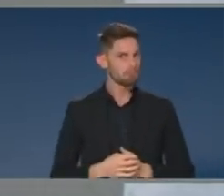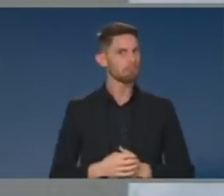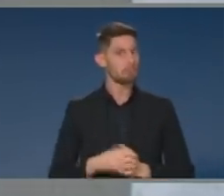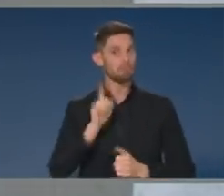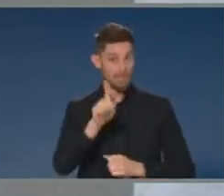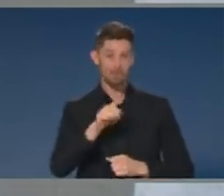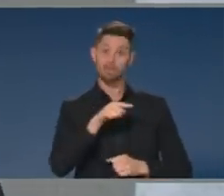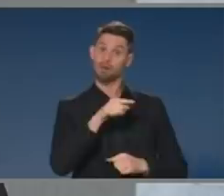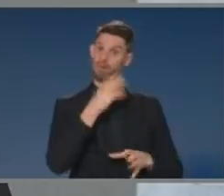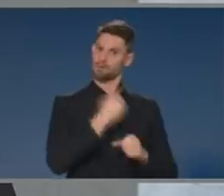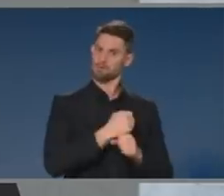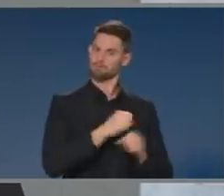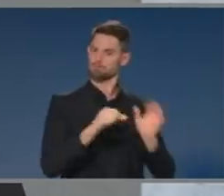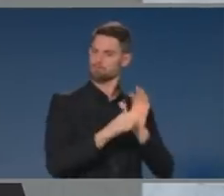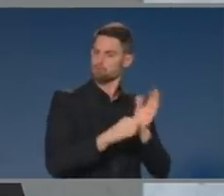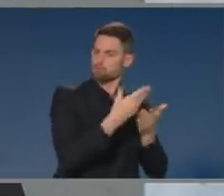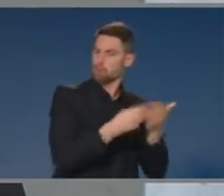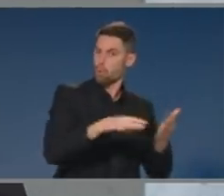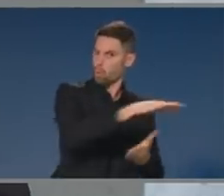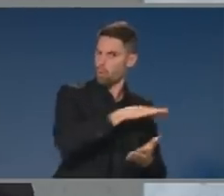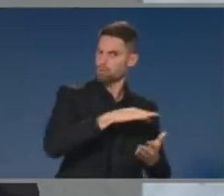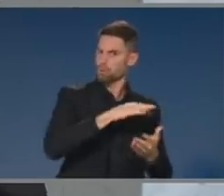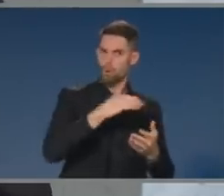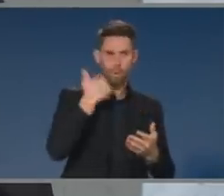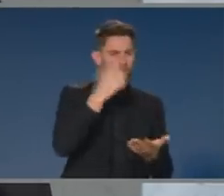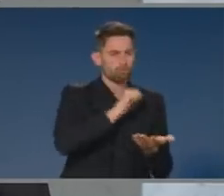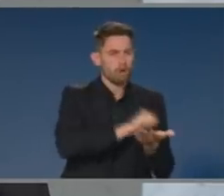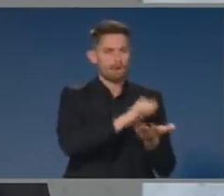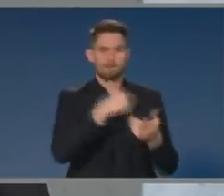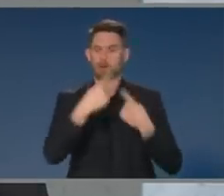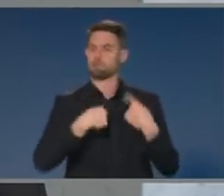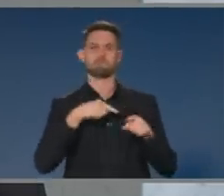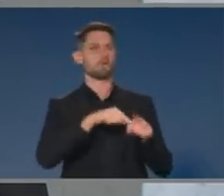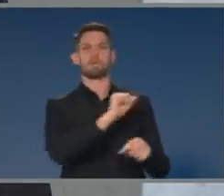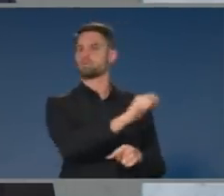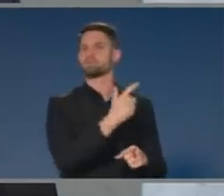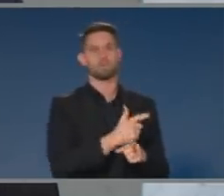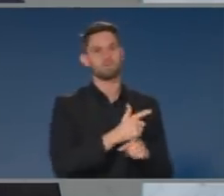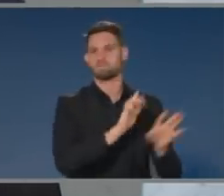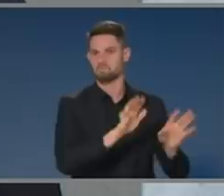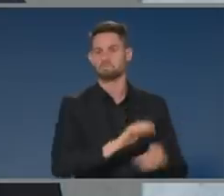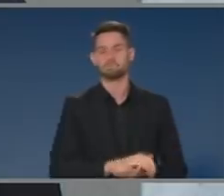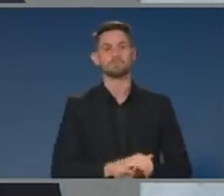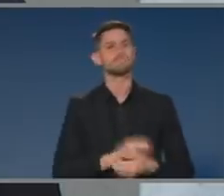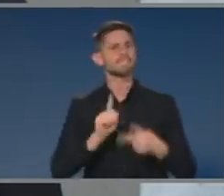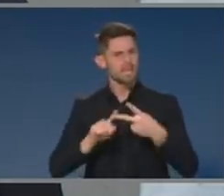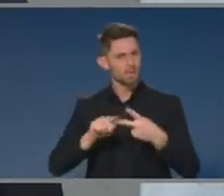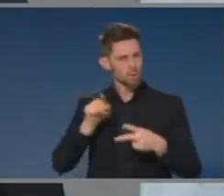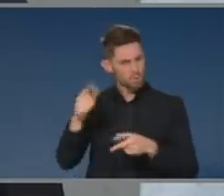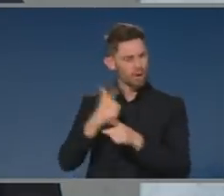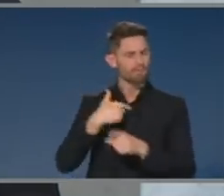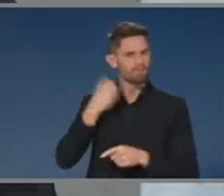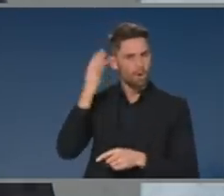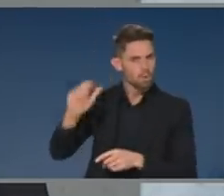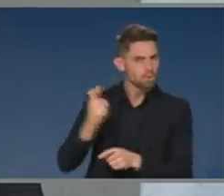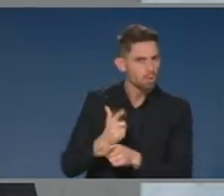Treasury has said. On relation to the second question, John, just remind me again. Just on APRA and the